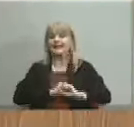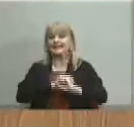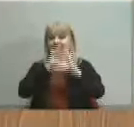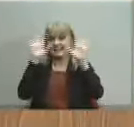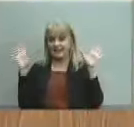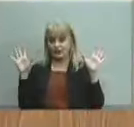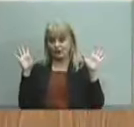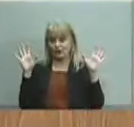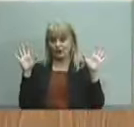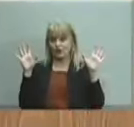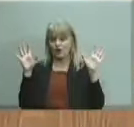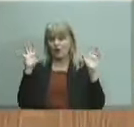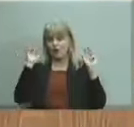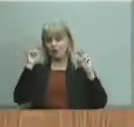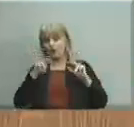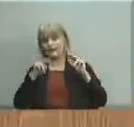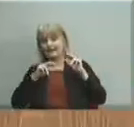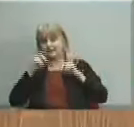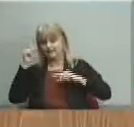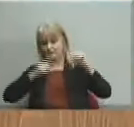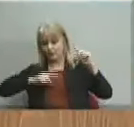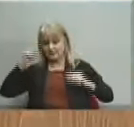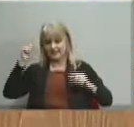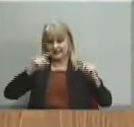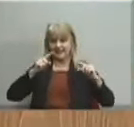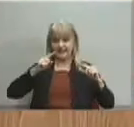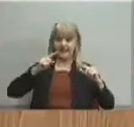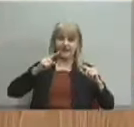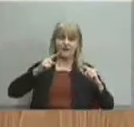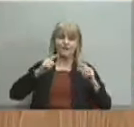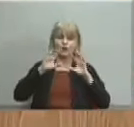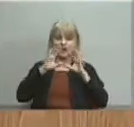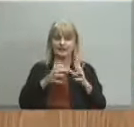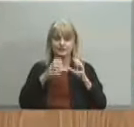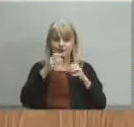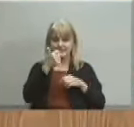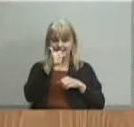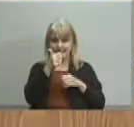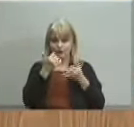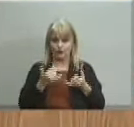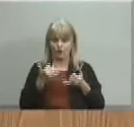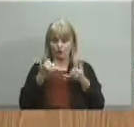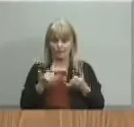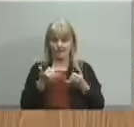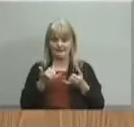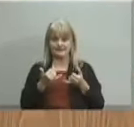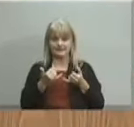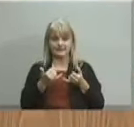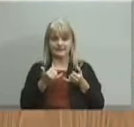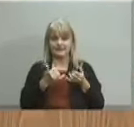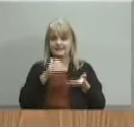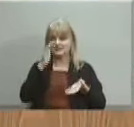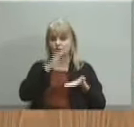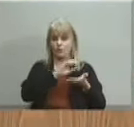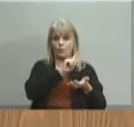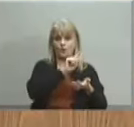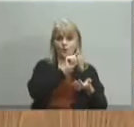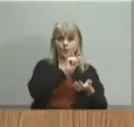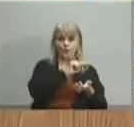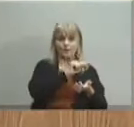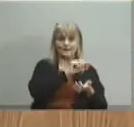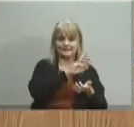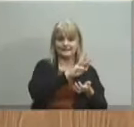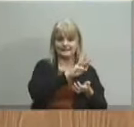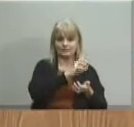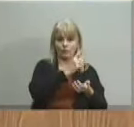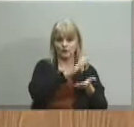that looking at the diversity index for cluster 10 currently it runs as low as a 1.6 for one school